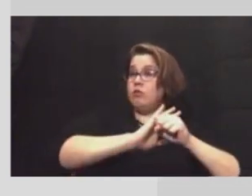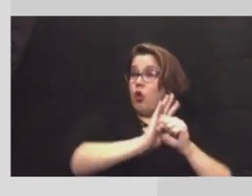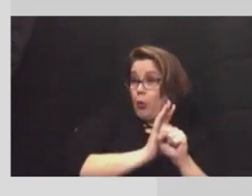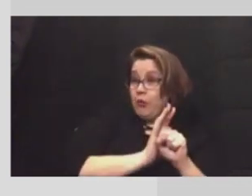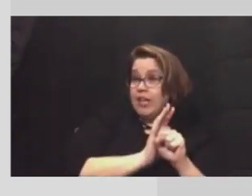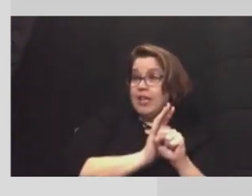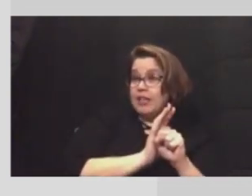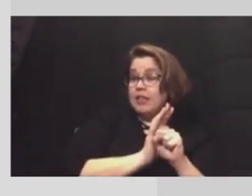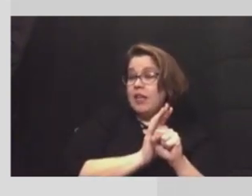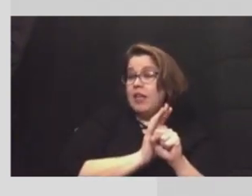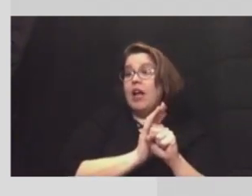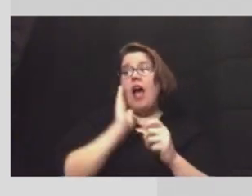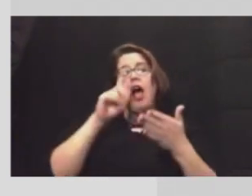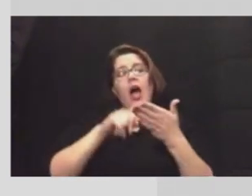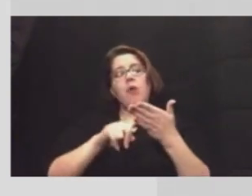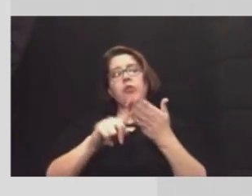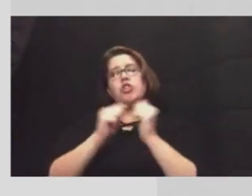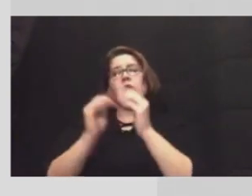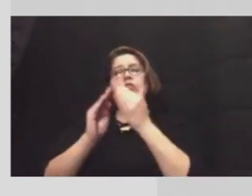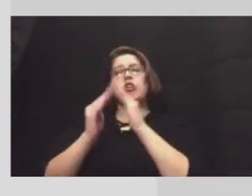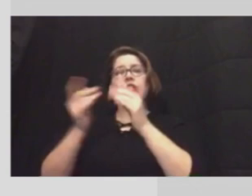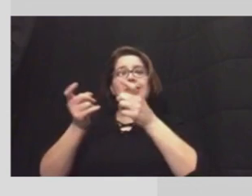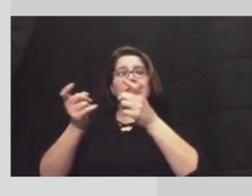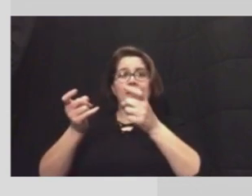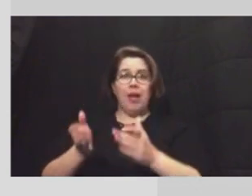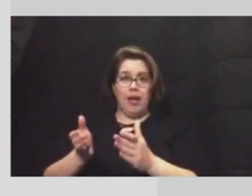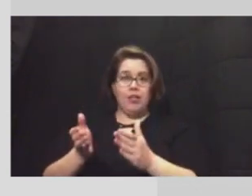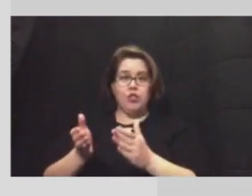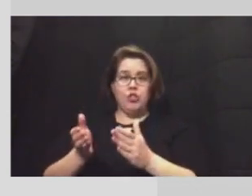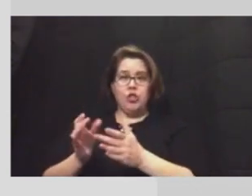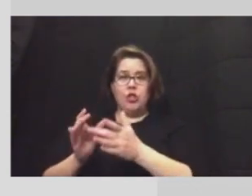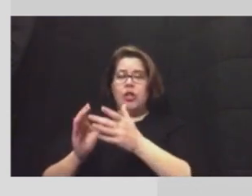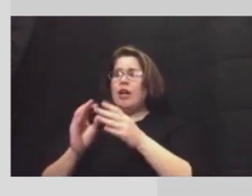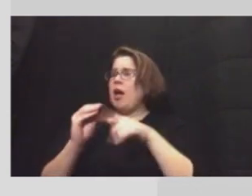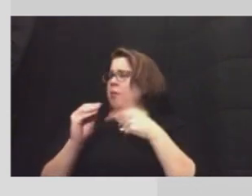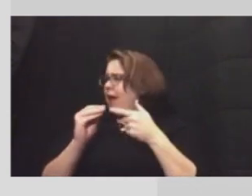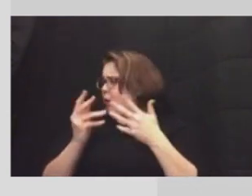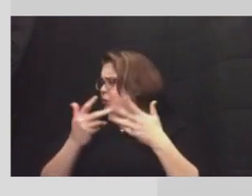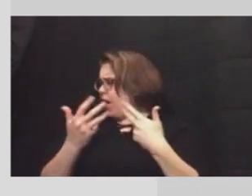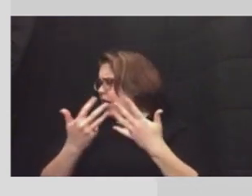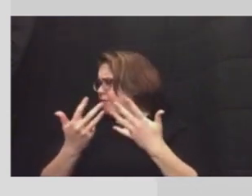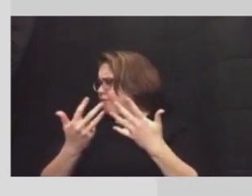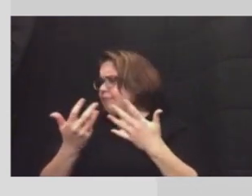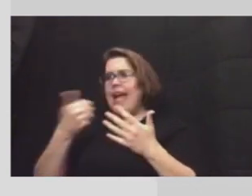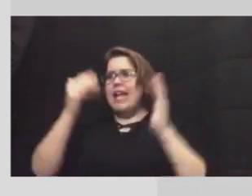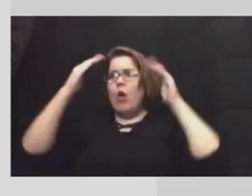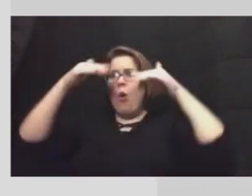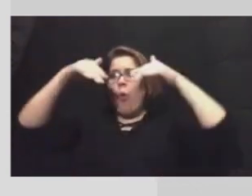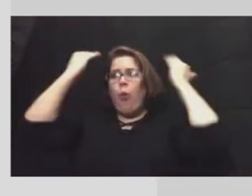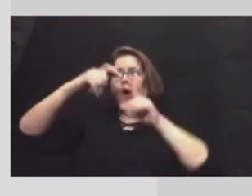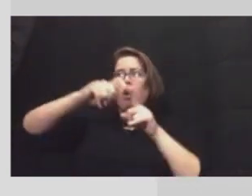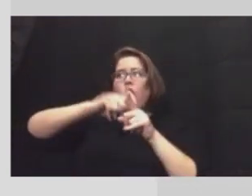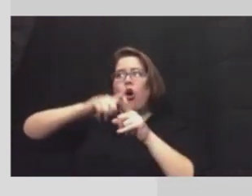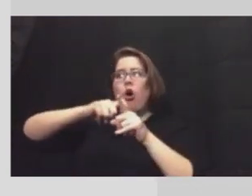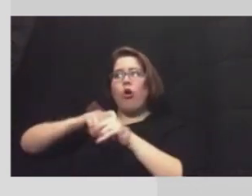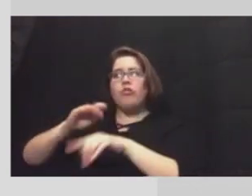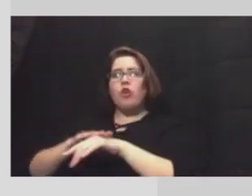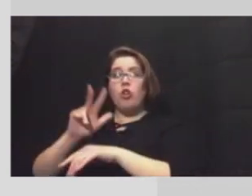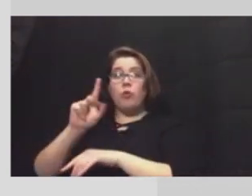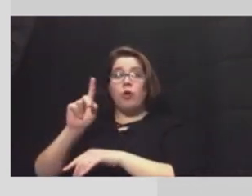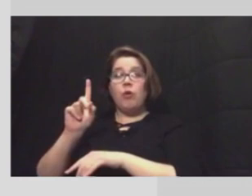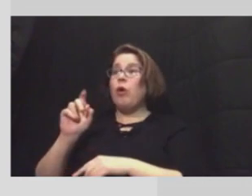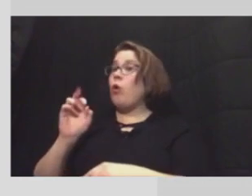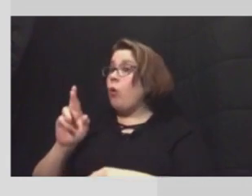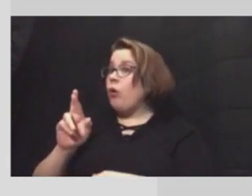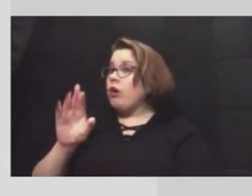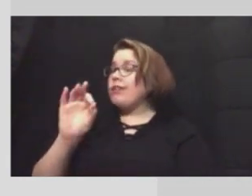i'll check with our city manager about um any uh overwhelming volume on the 3-1-1 or the 9-1-1 calls